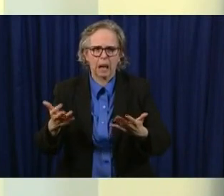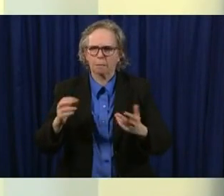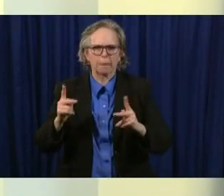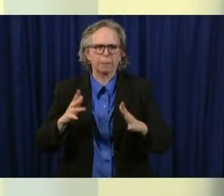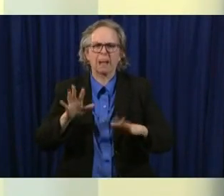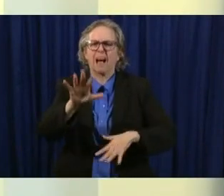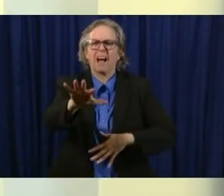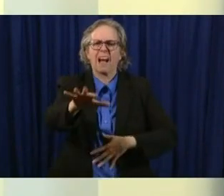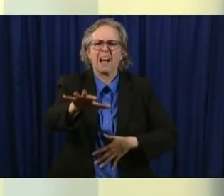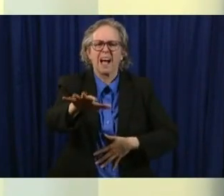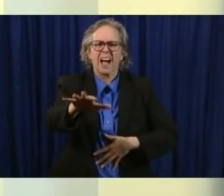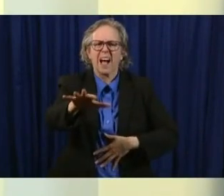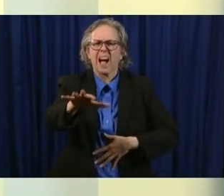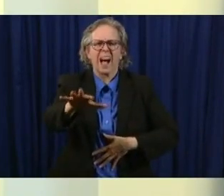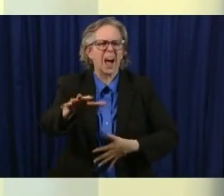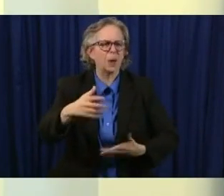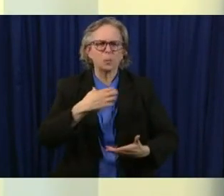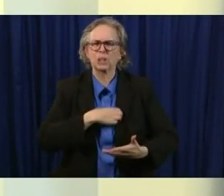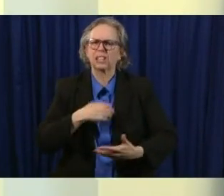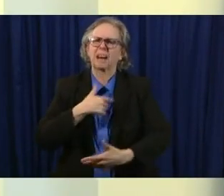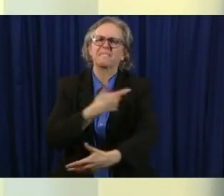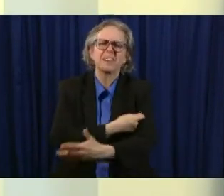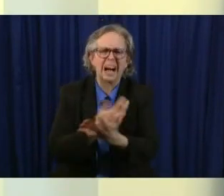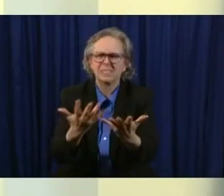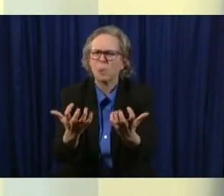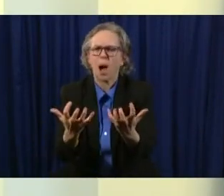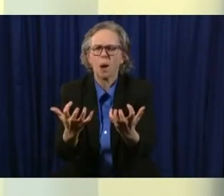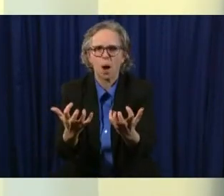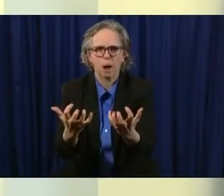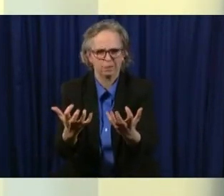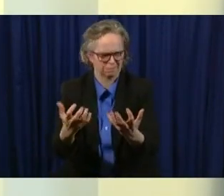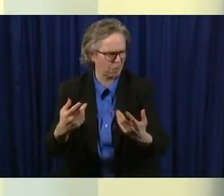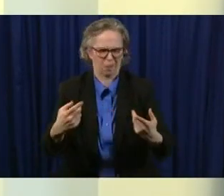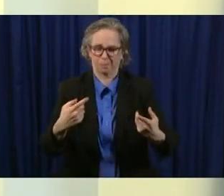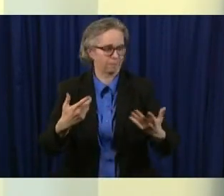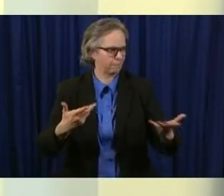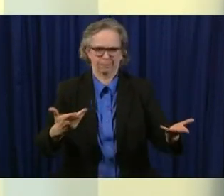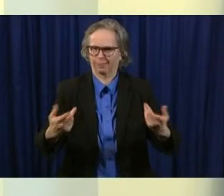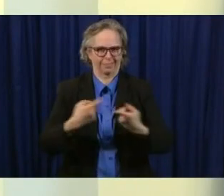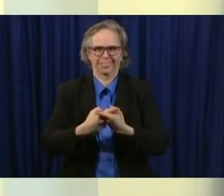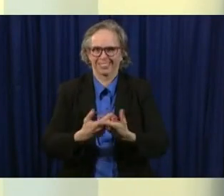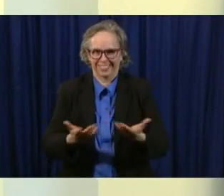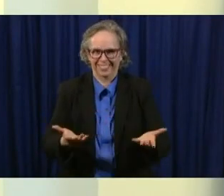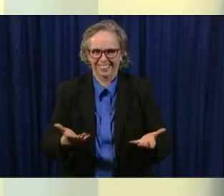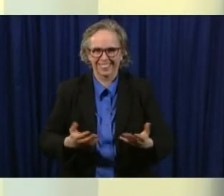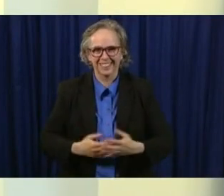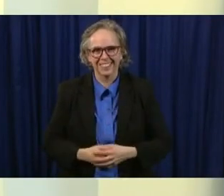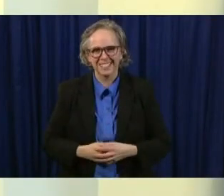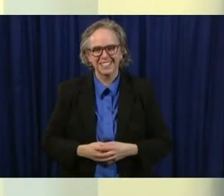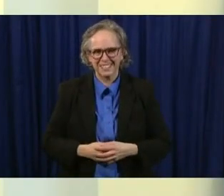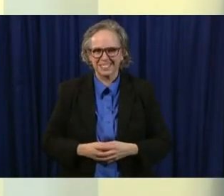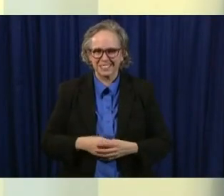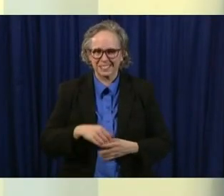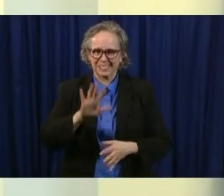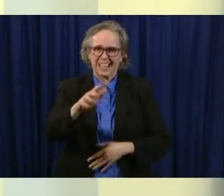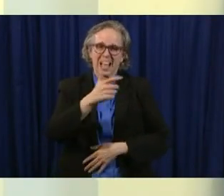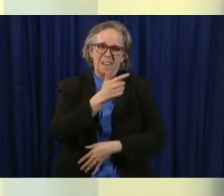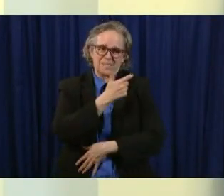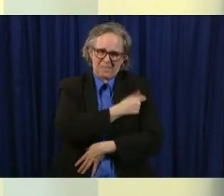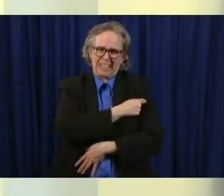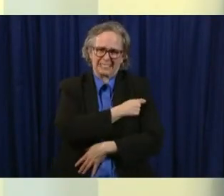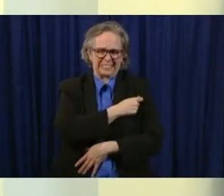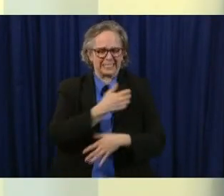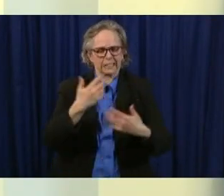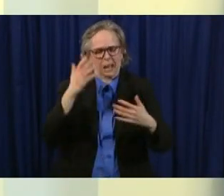member would have had access to something like that um you know one of the hard things about vaccines and is that